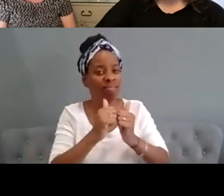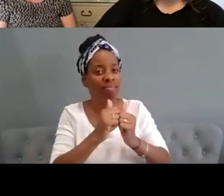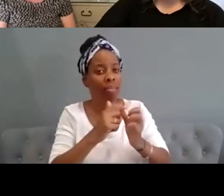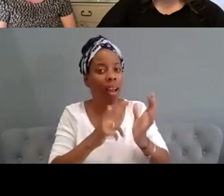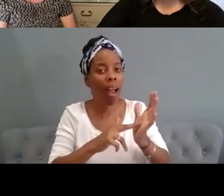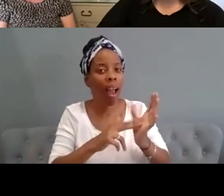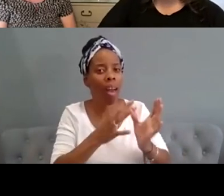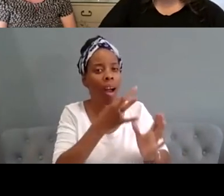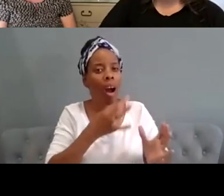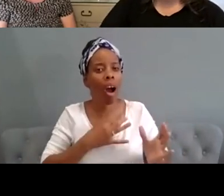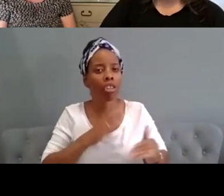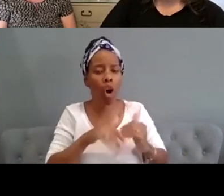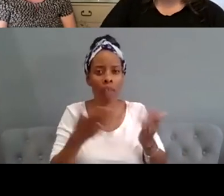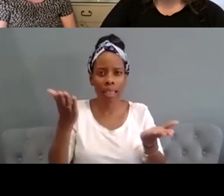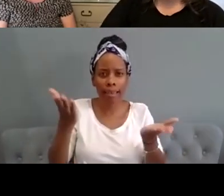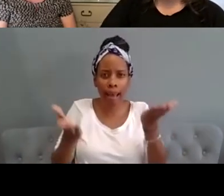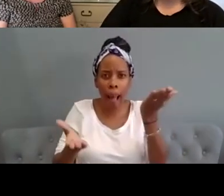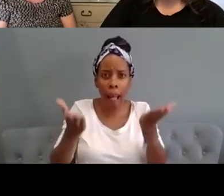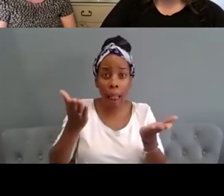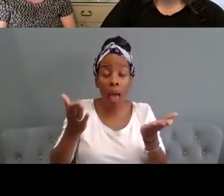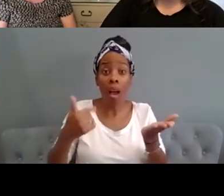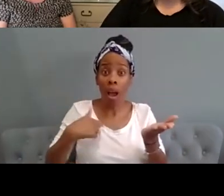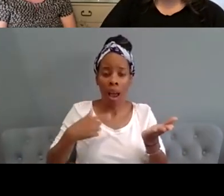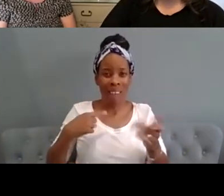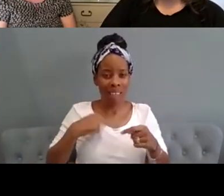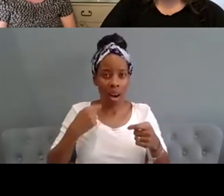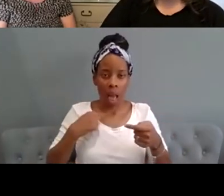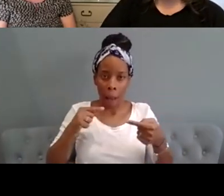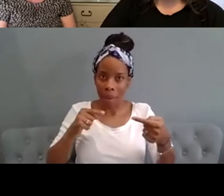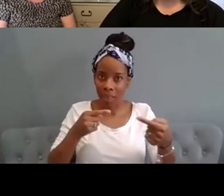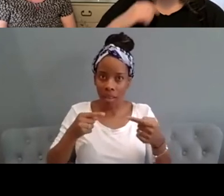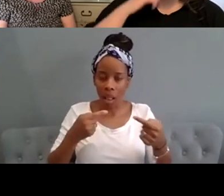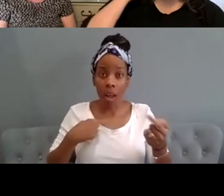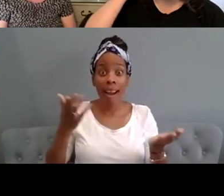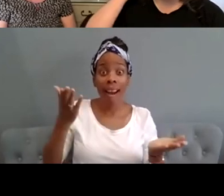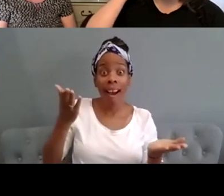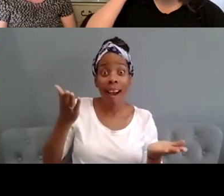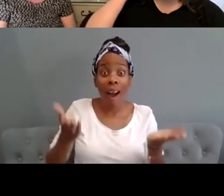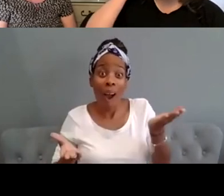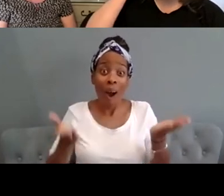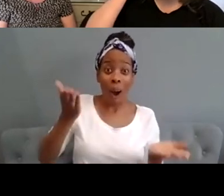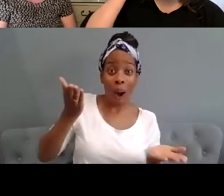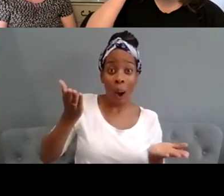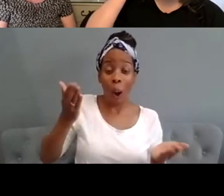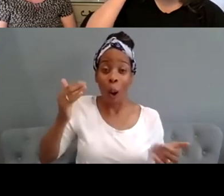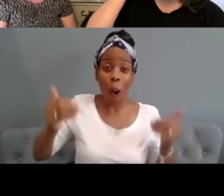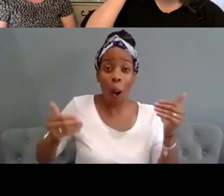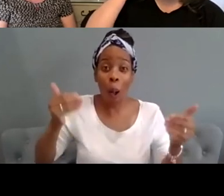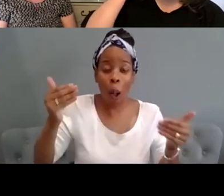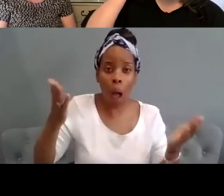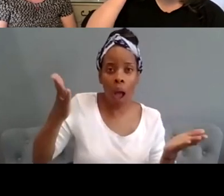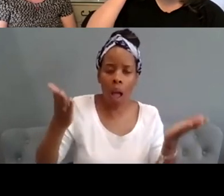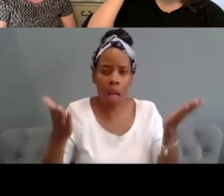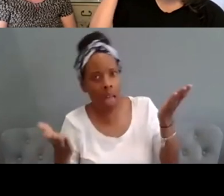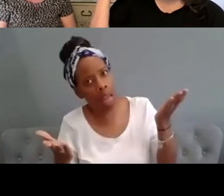and i make gains and i make progress and then i meet a challenge and i realize that my